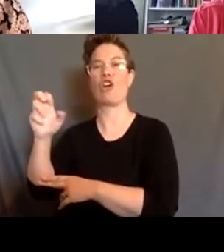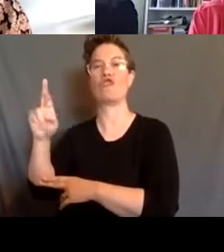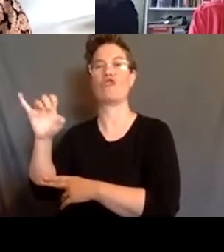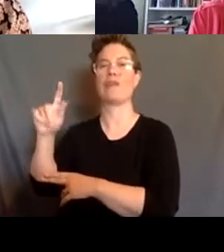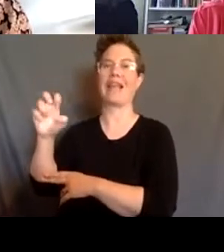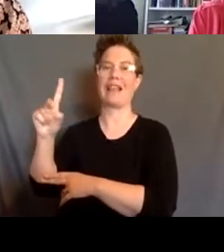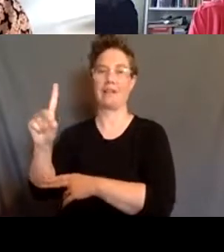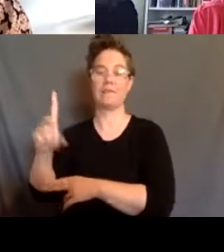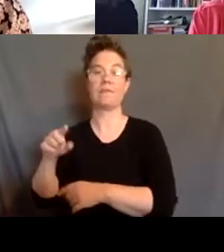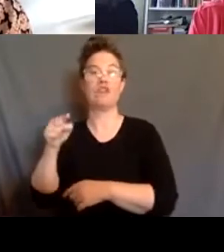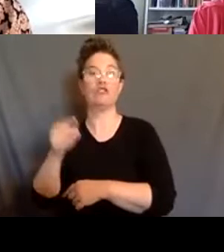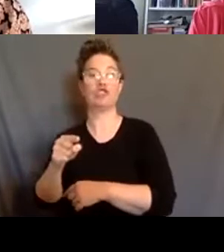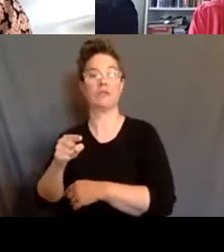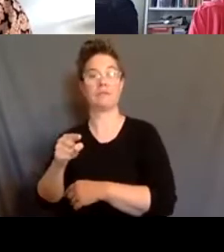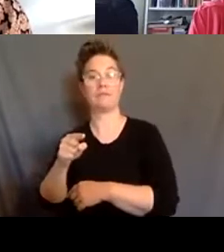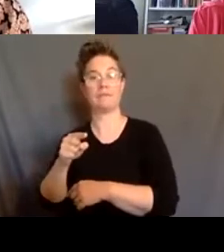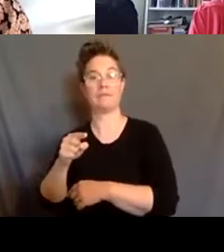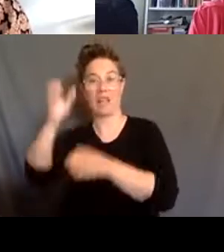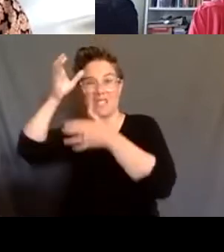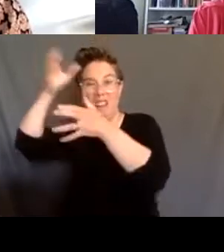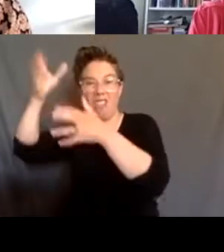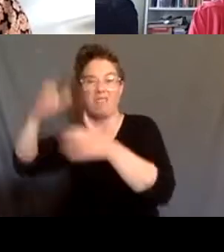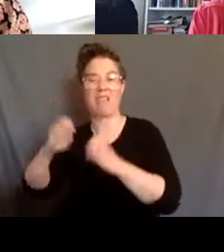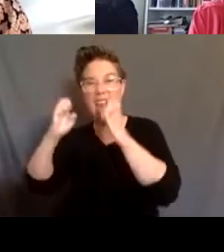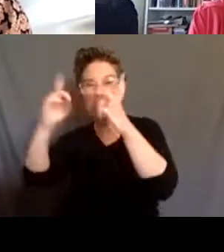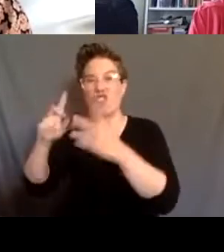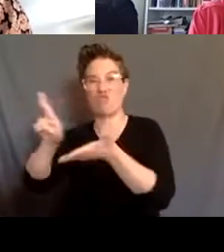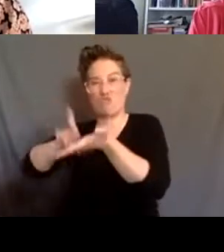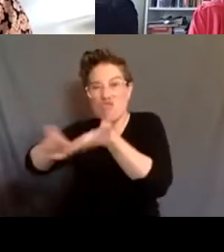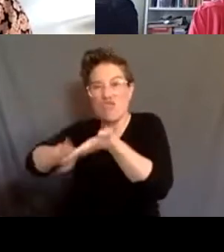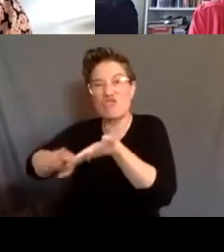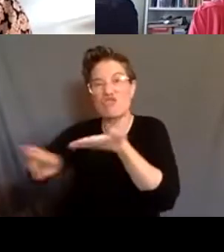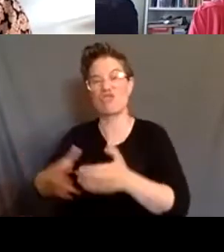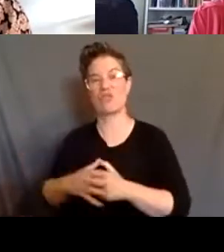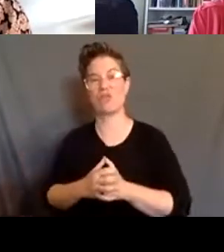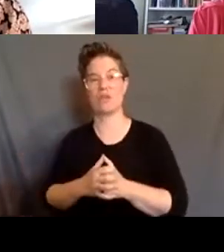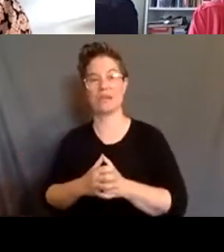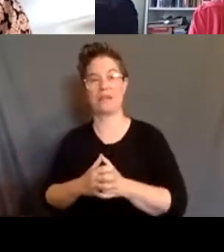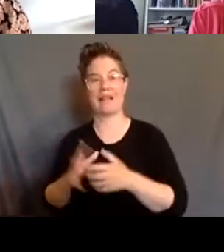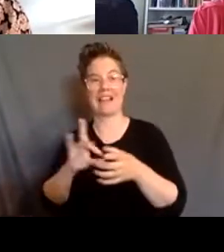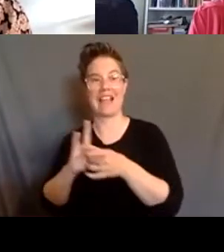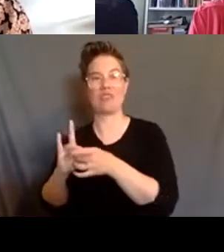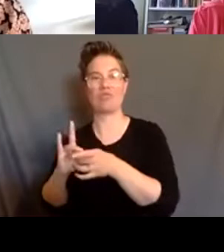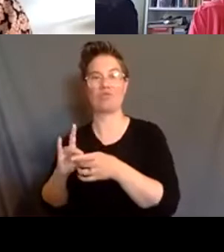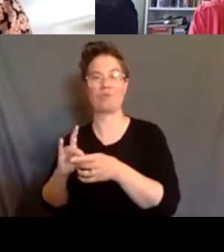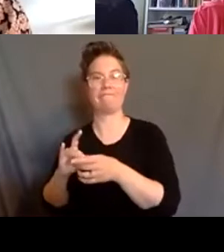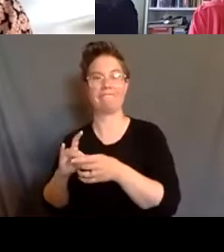scholar, educator, researcher, working at the intersection of incarceration,